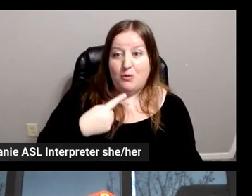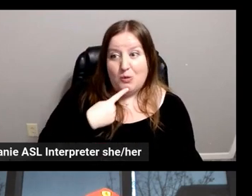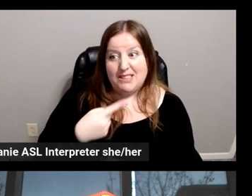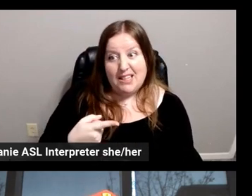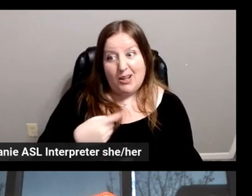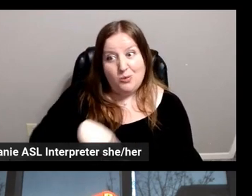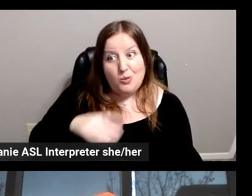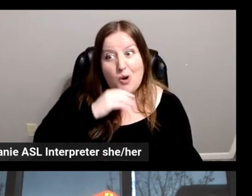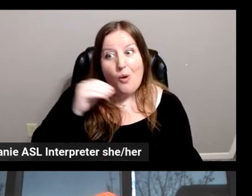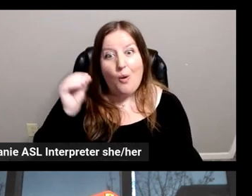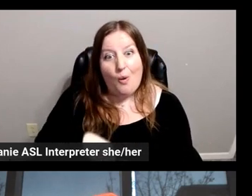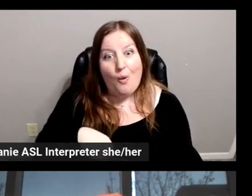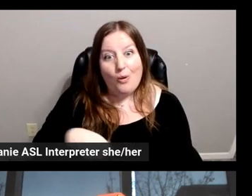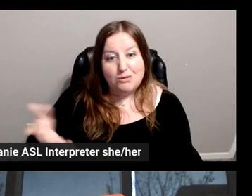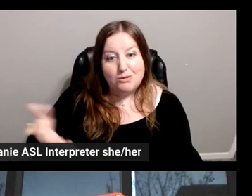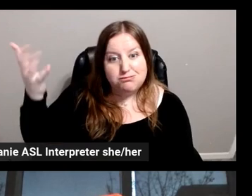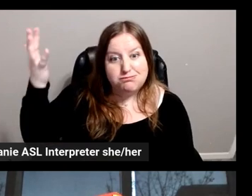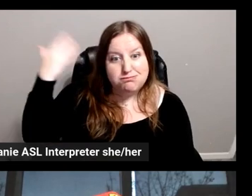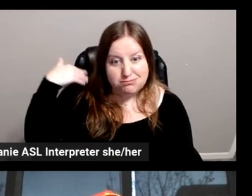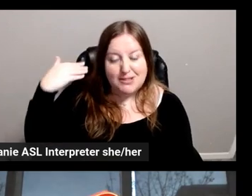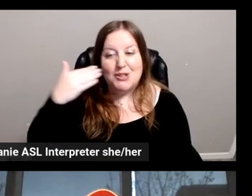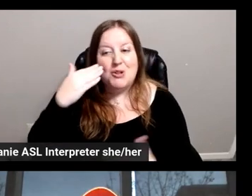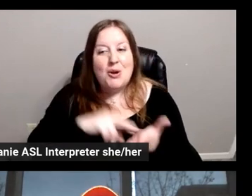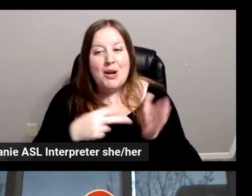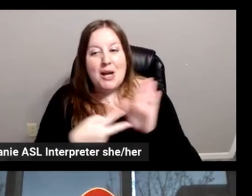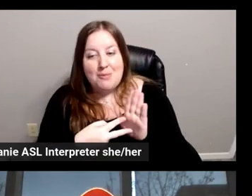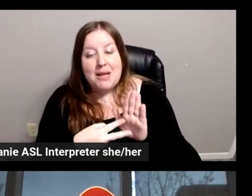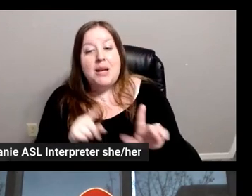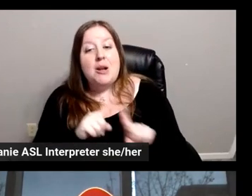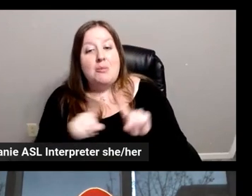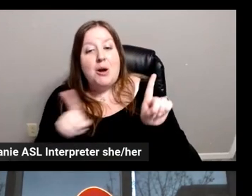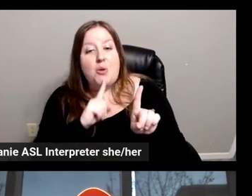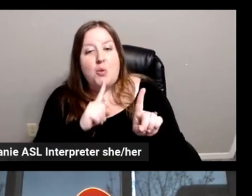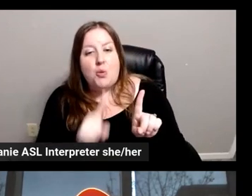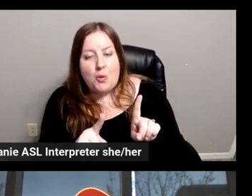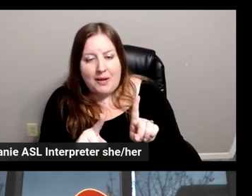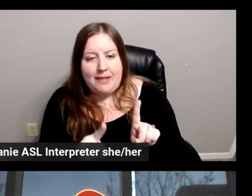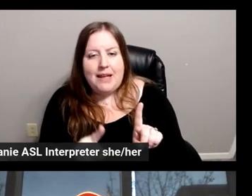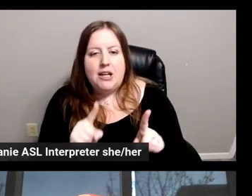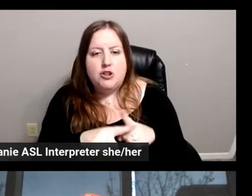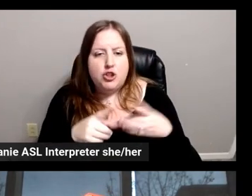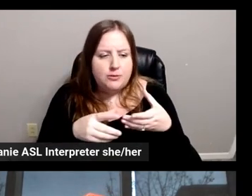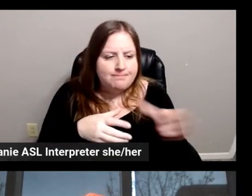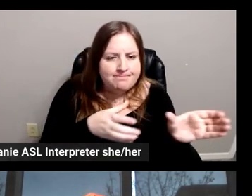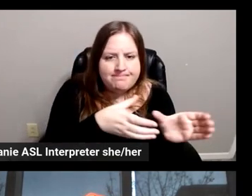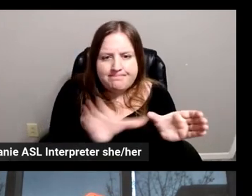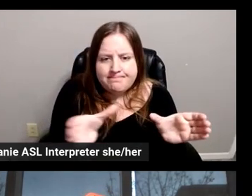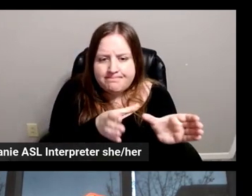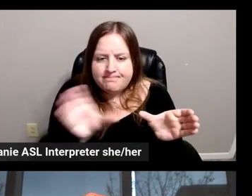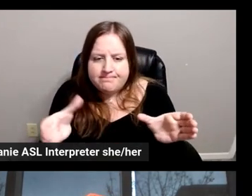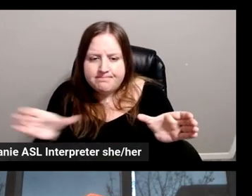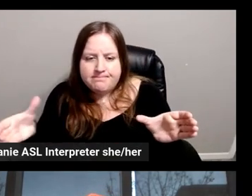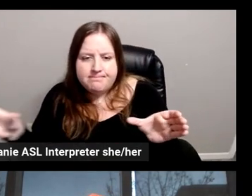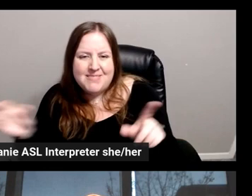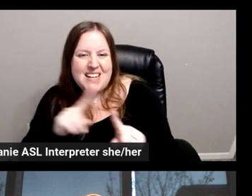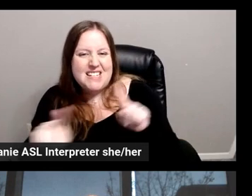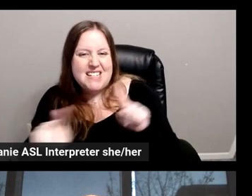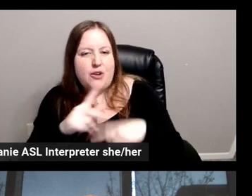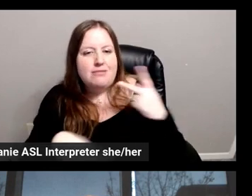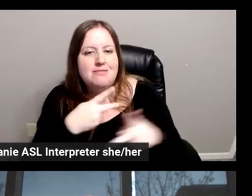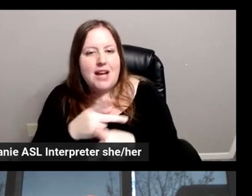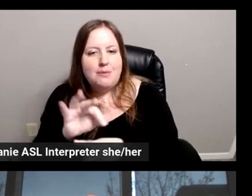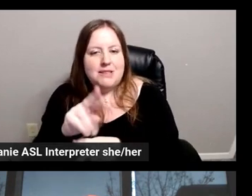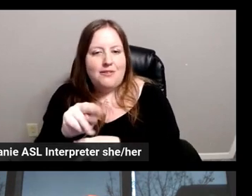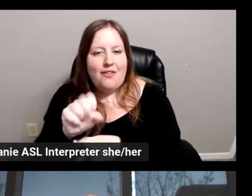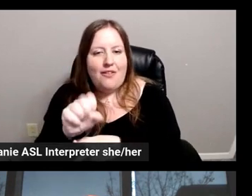definitely old school. But, you know, being able to segment the different types of fans and then,